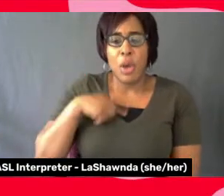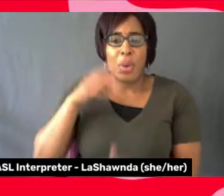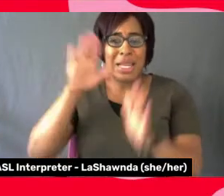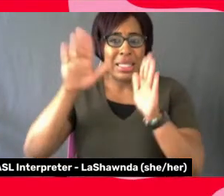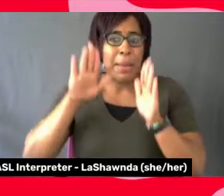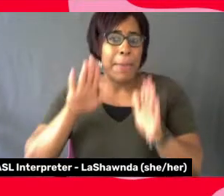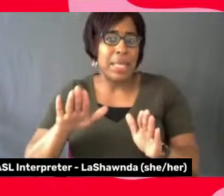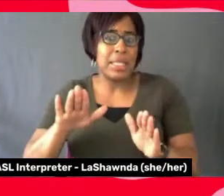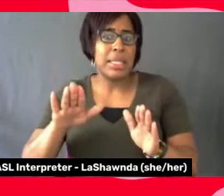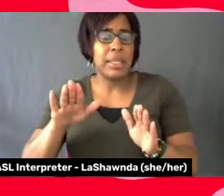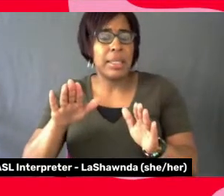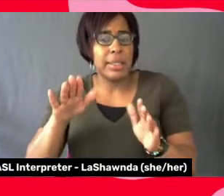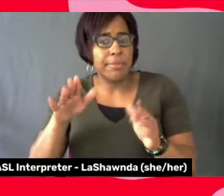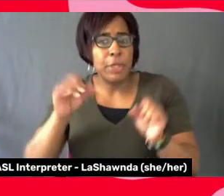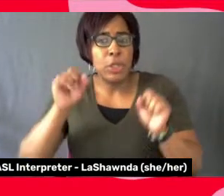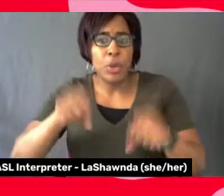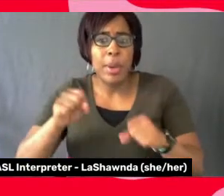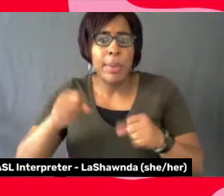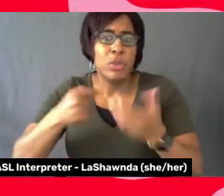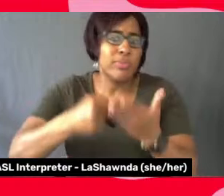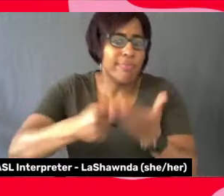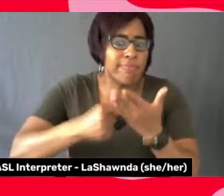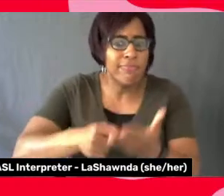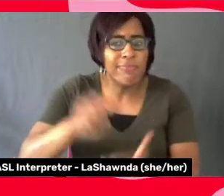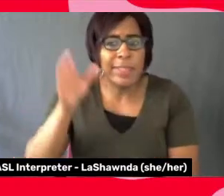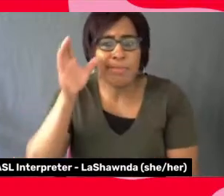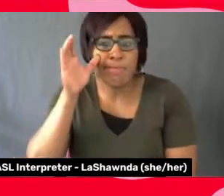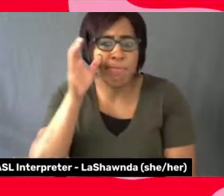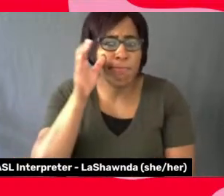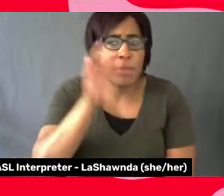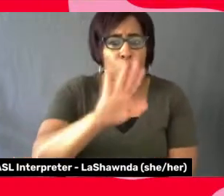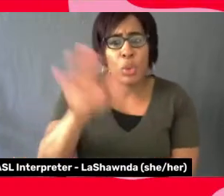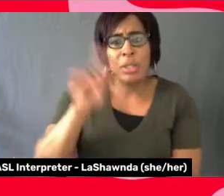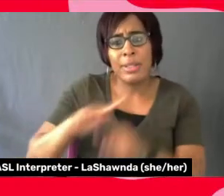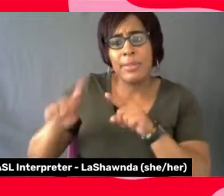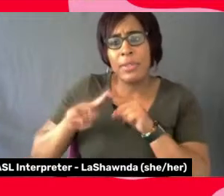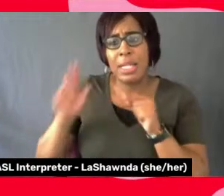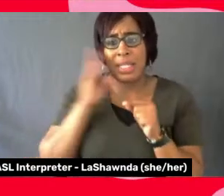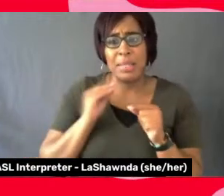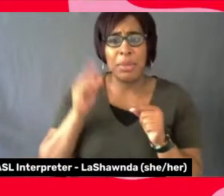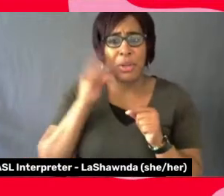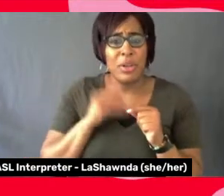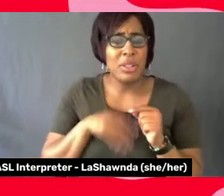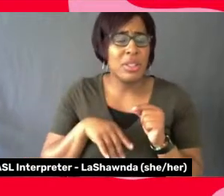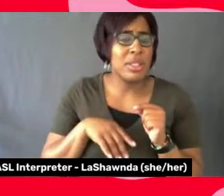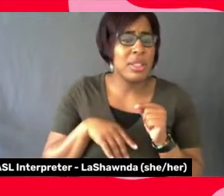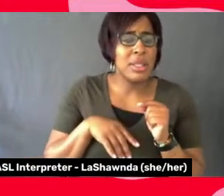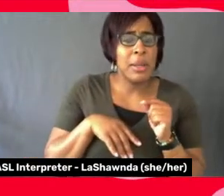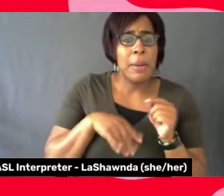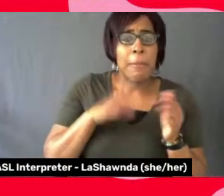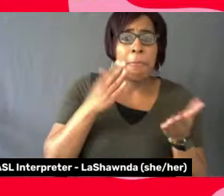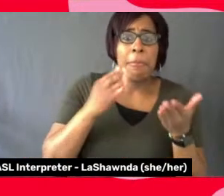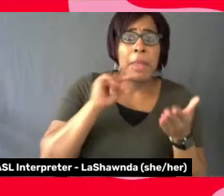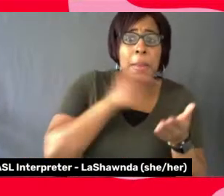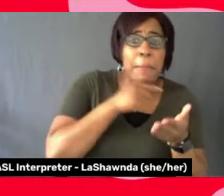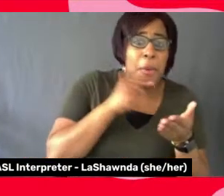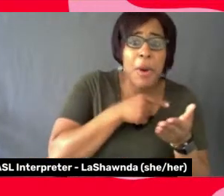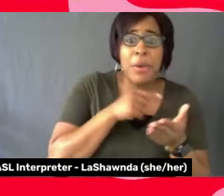talk to and hear. I'm excited to hear about your experiences, where you are in Milwaukee in the Midwest,